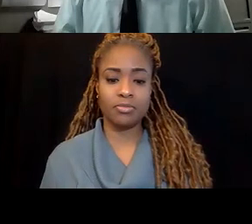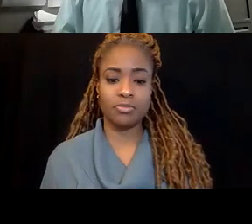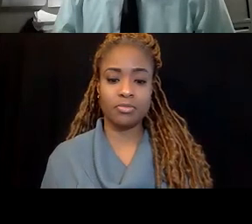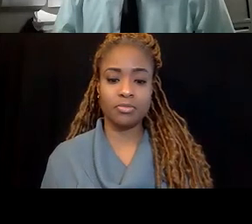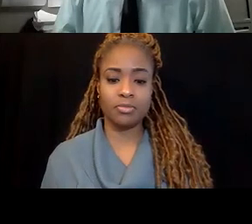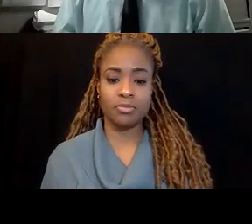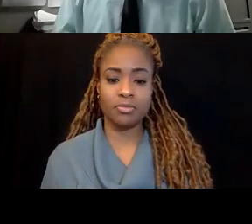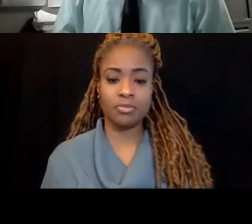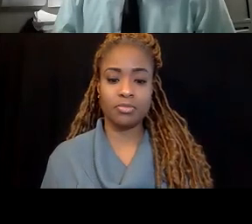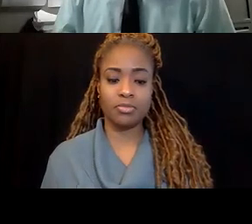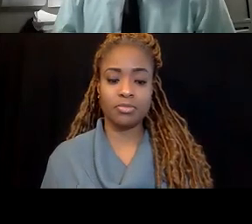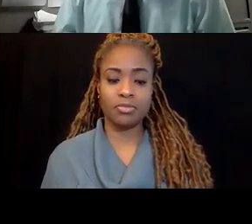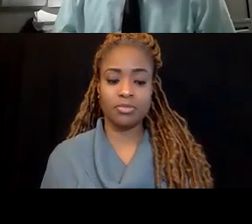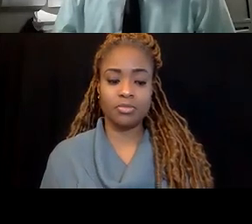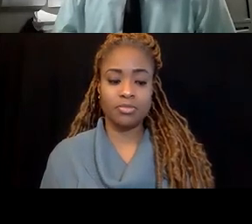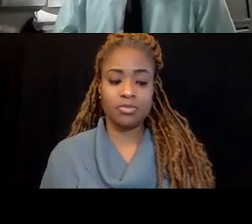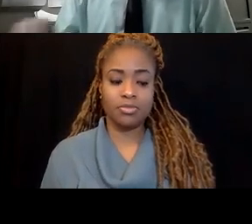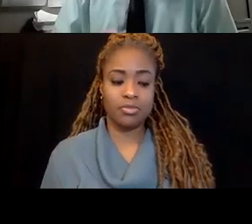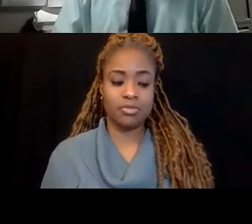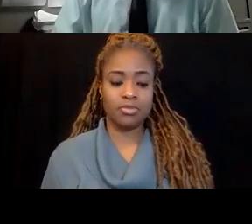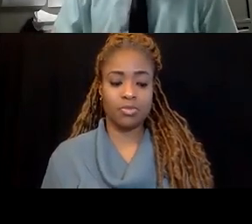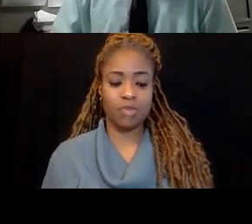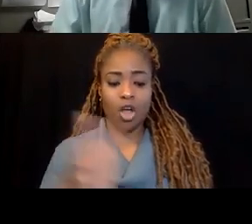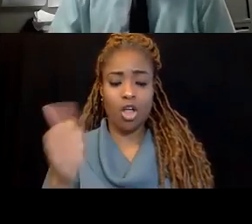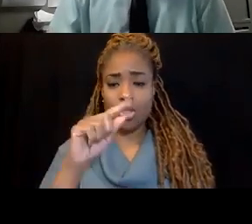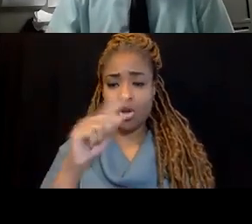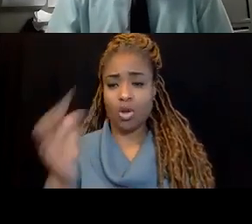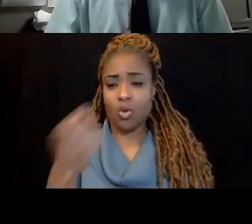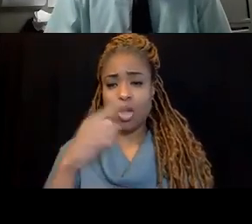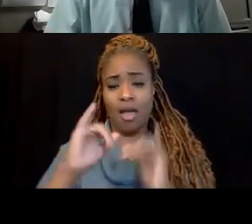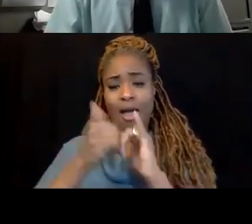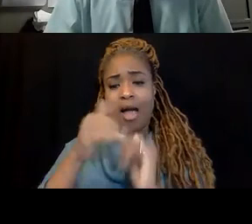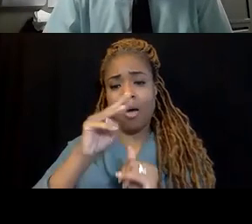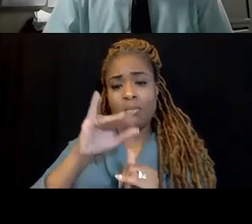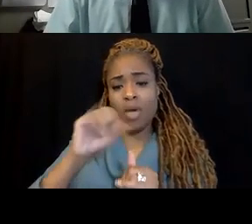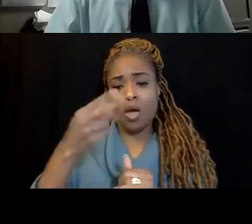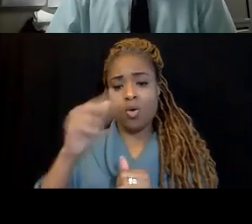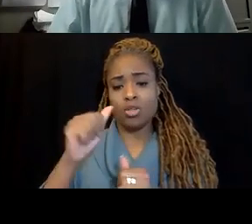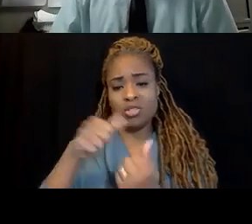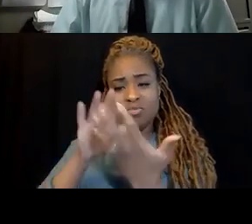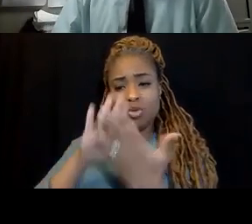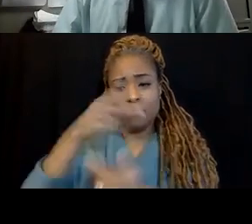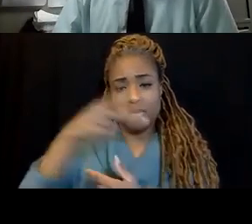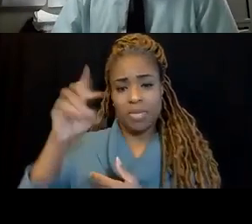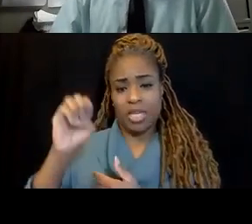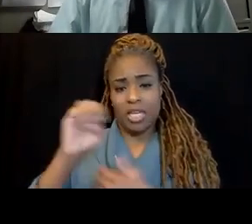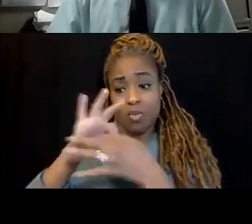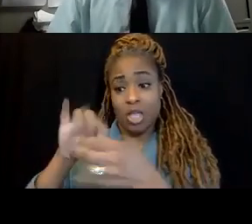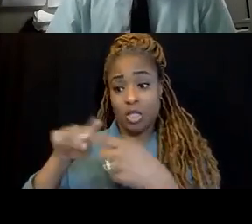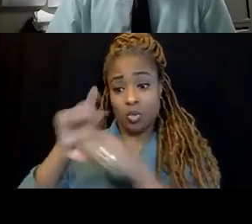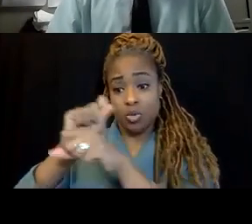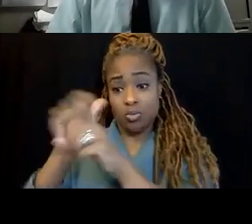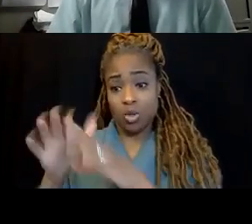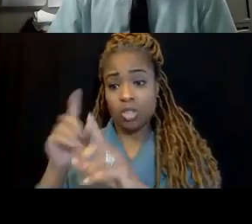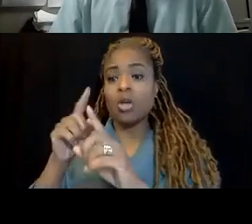And the other question is, how is MIOSHA approaching PPE related to employees with